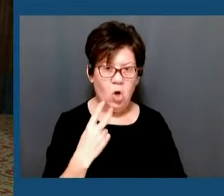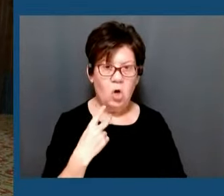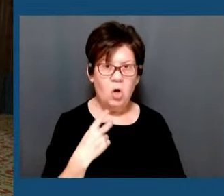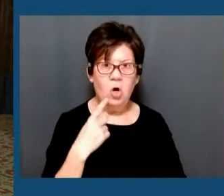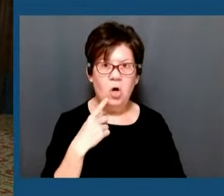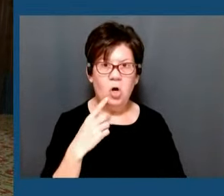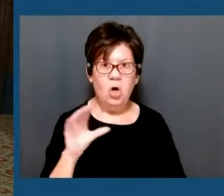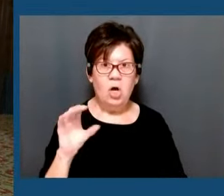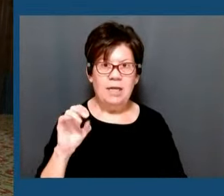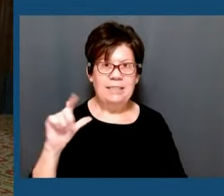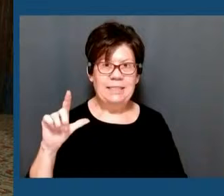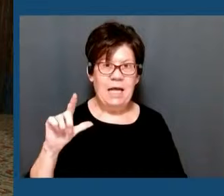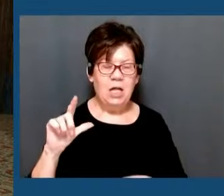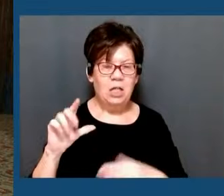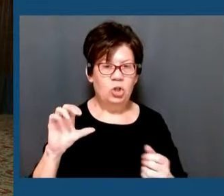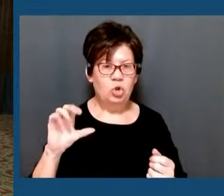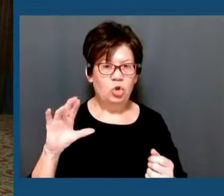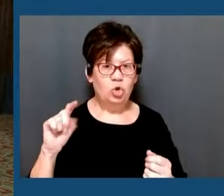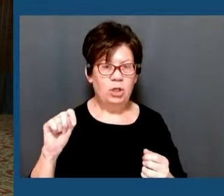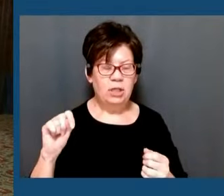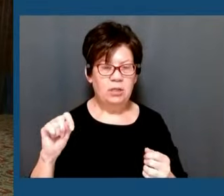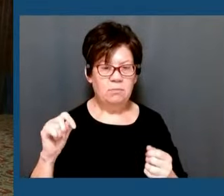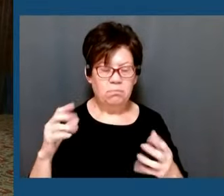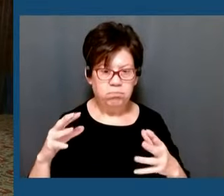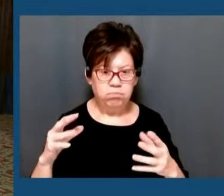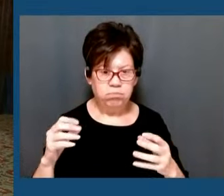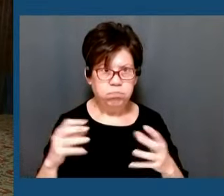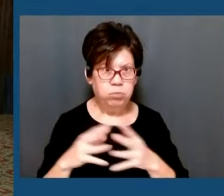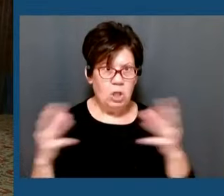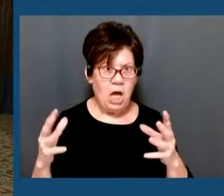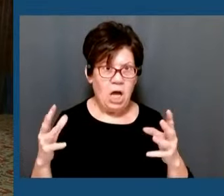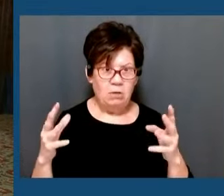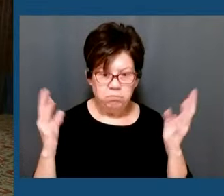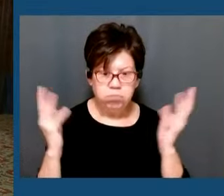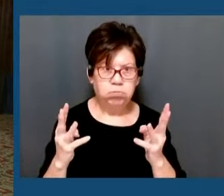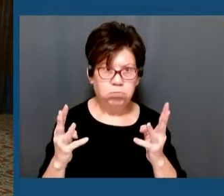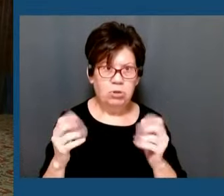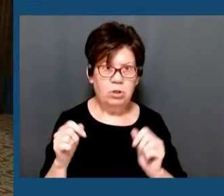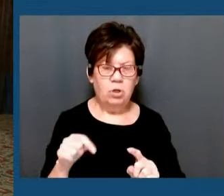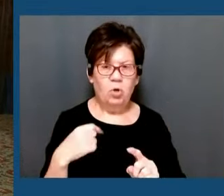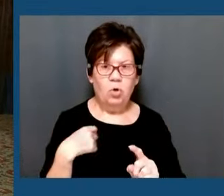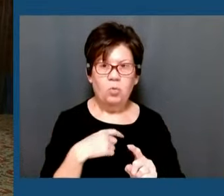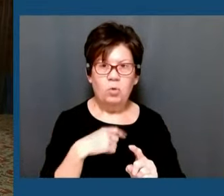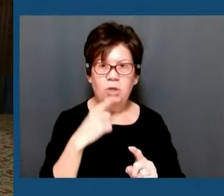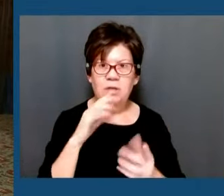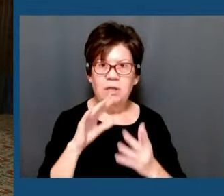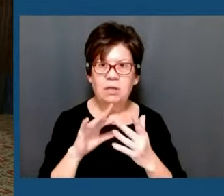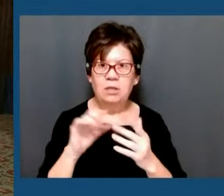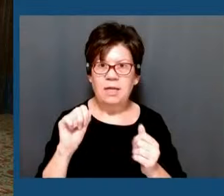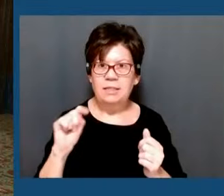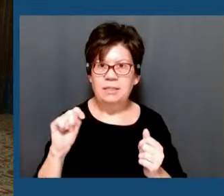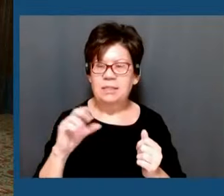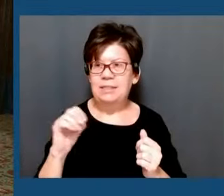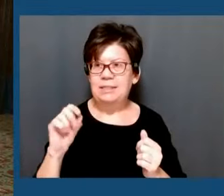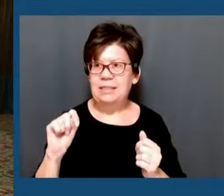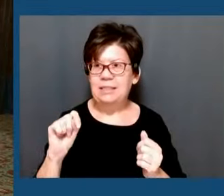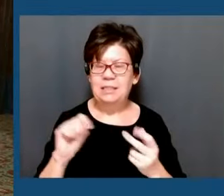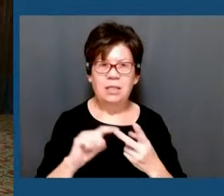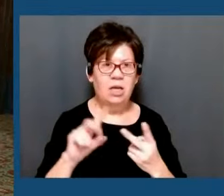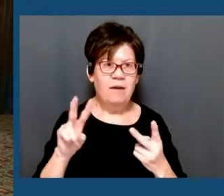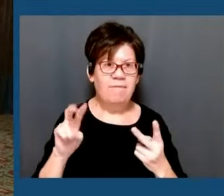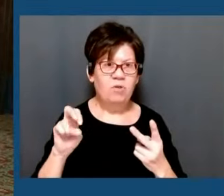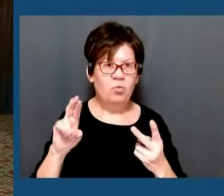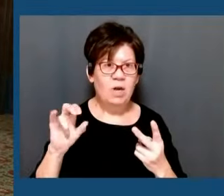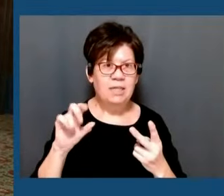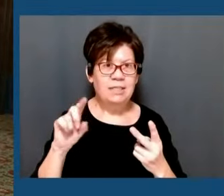in the New York City area immediately after the event. We've been in touch with AT&T, Verizon, and T-Mobile. Their networks are